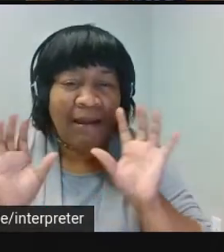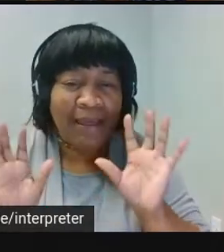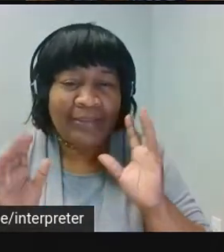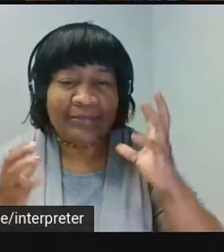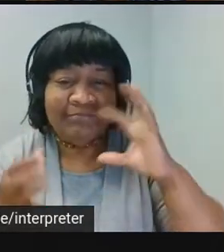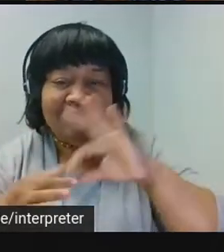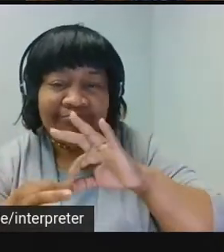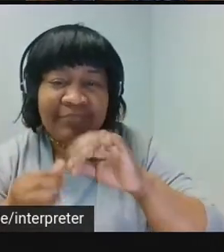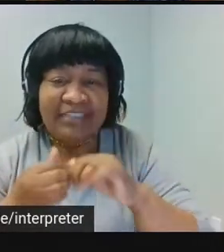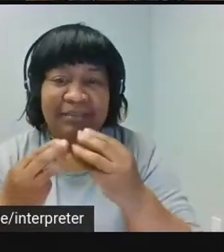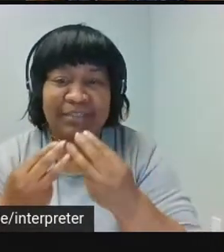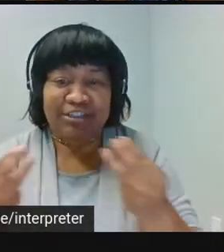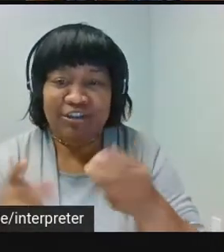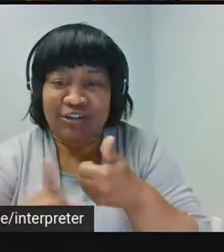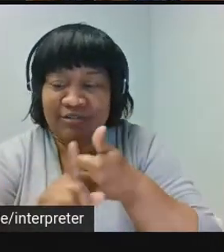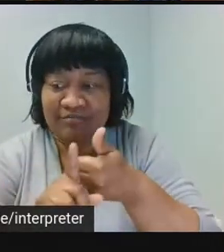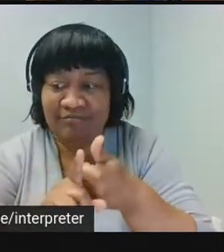material.